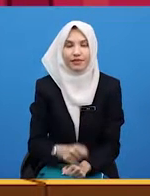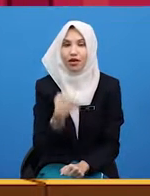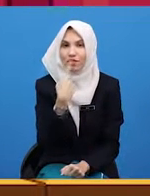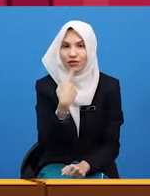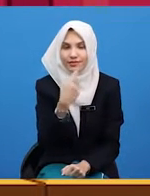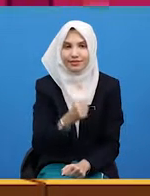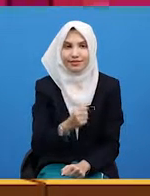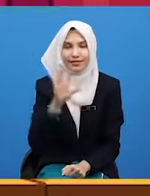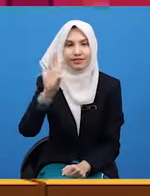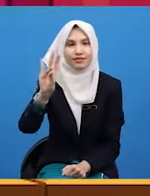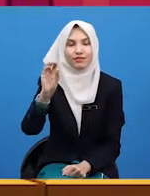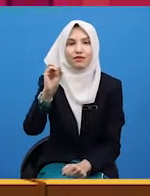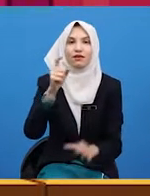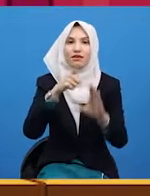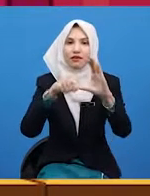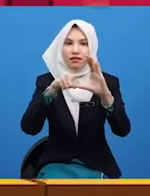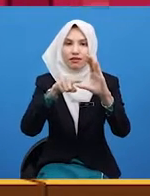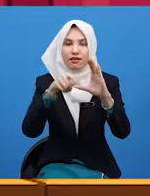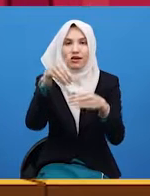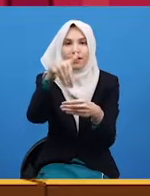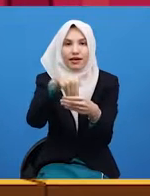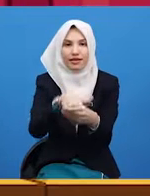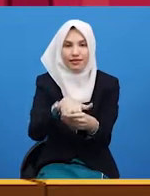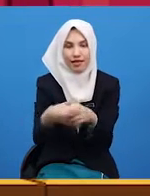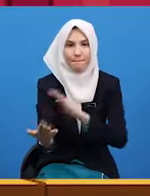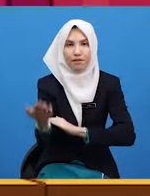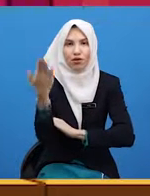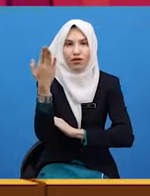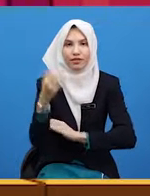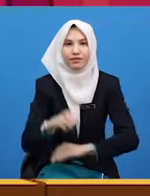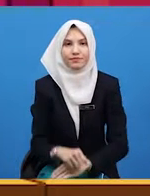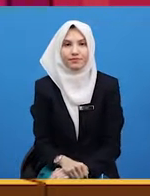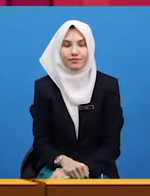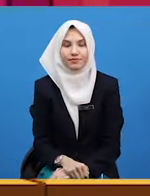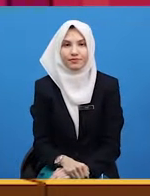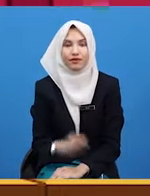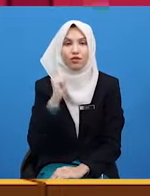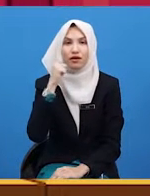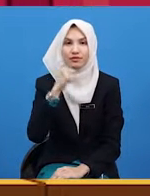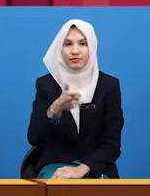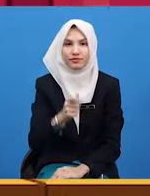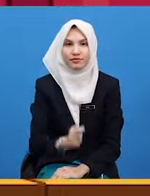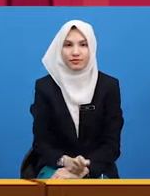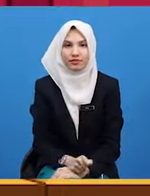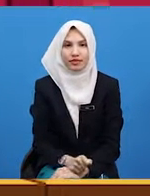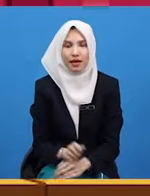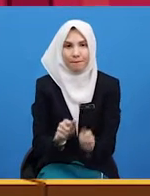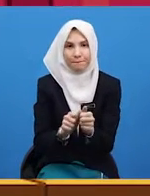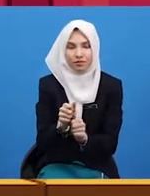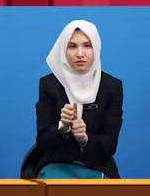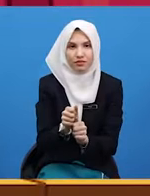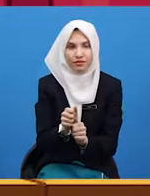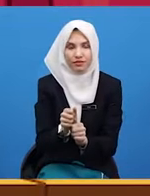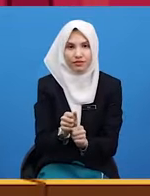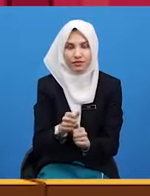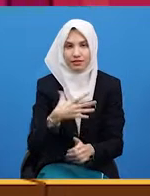it's 7 o'clock in the morning. We also say more specifically